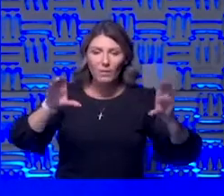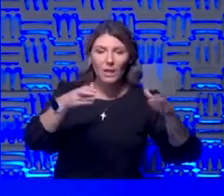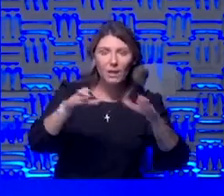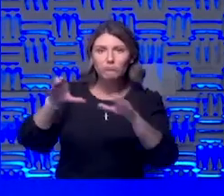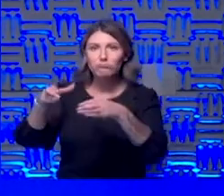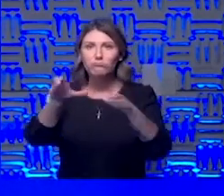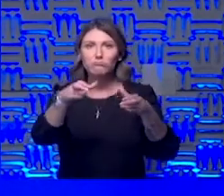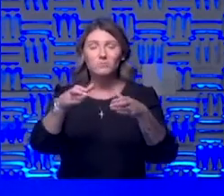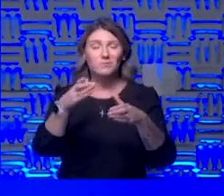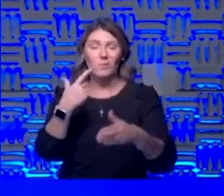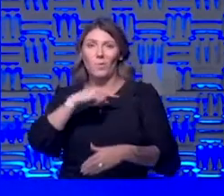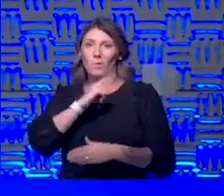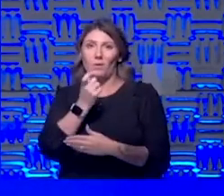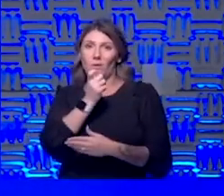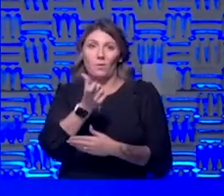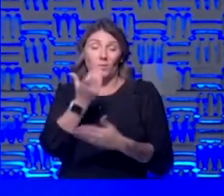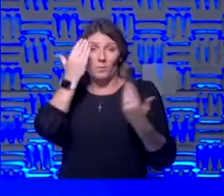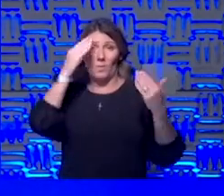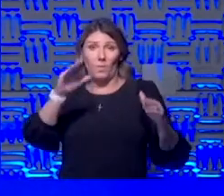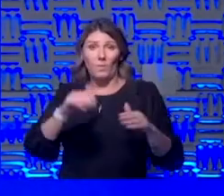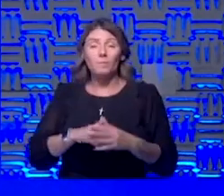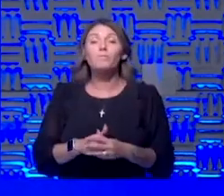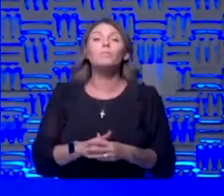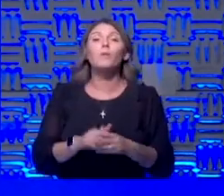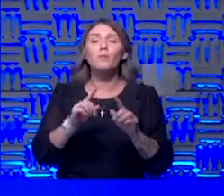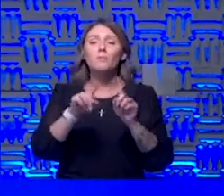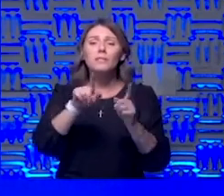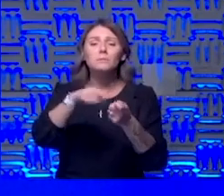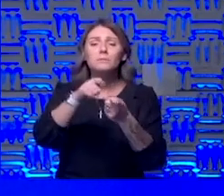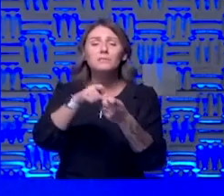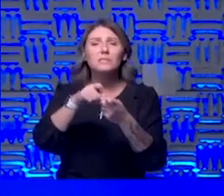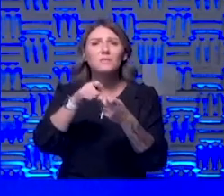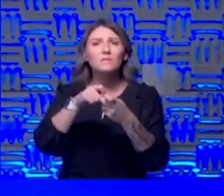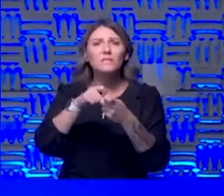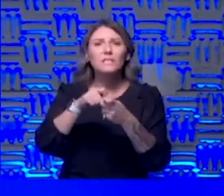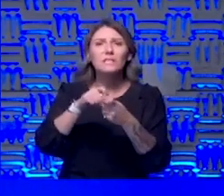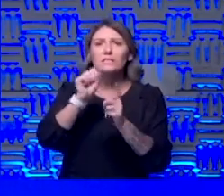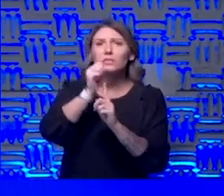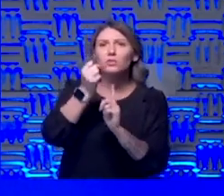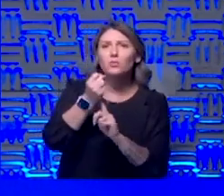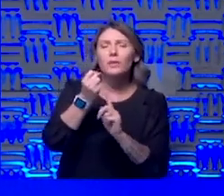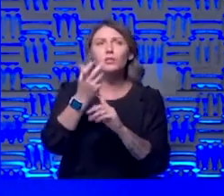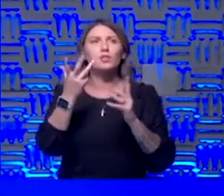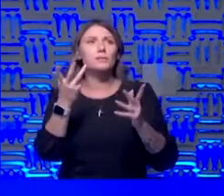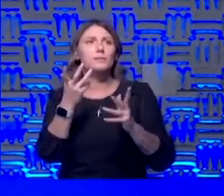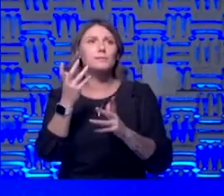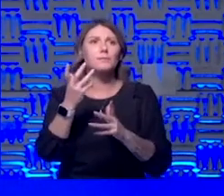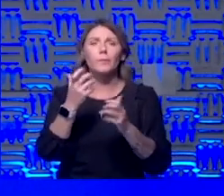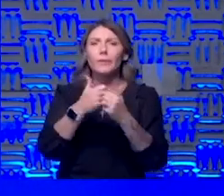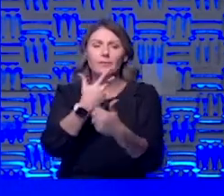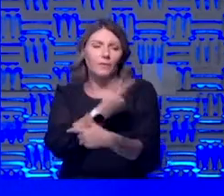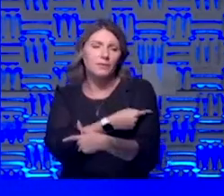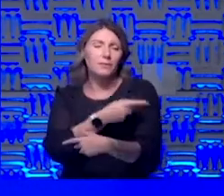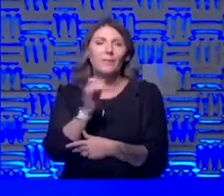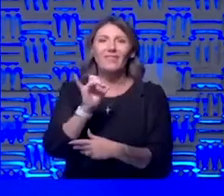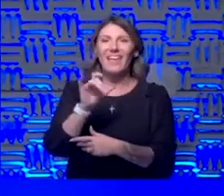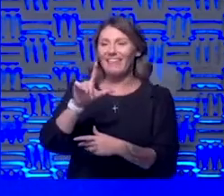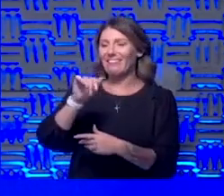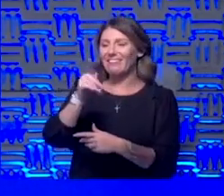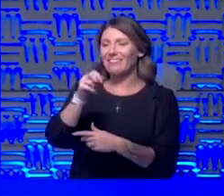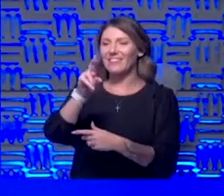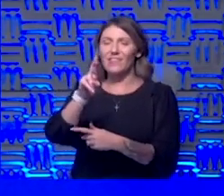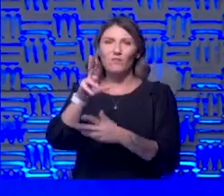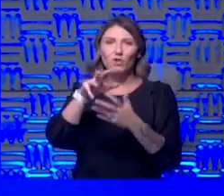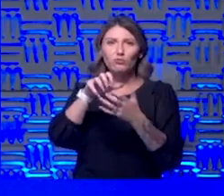we know that certain conditions like i said cause some vaccines such as if you have liver cirrhosis and we give you vaccines